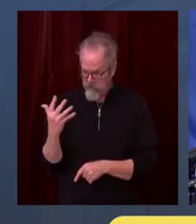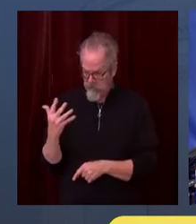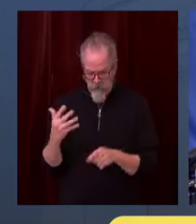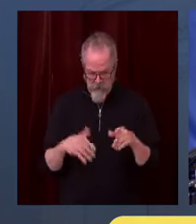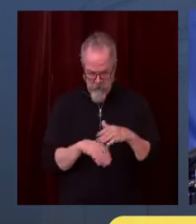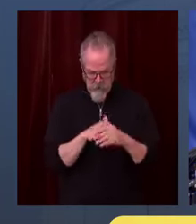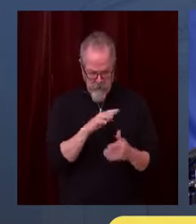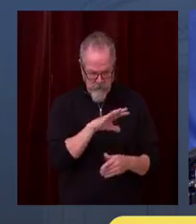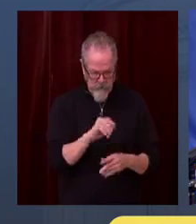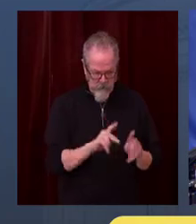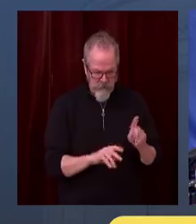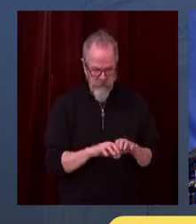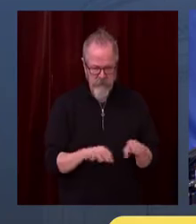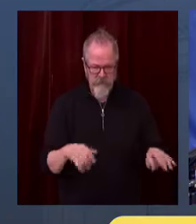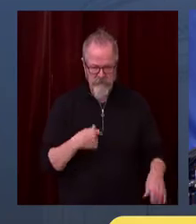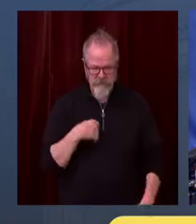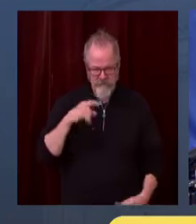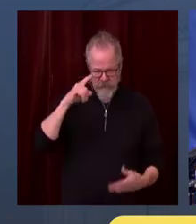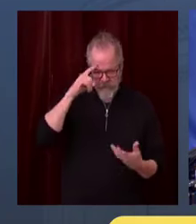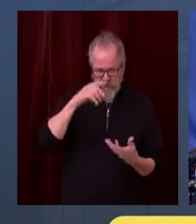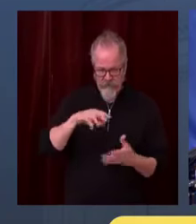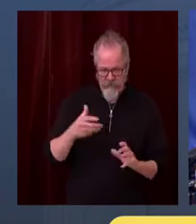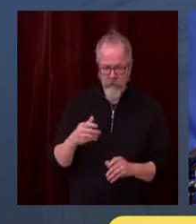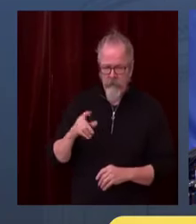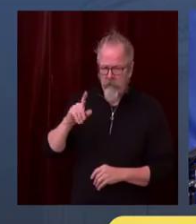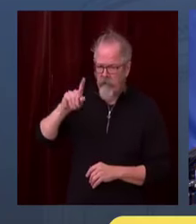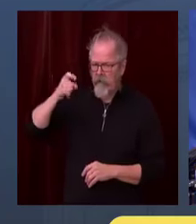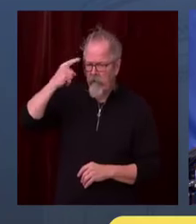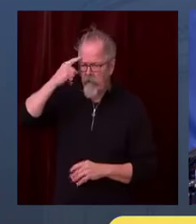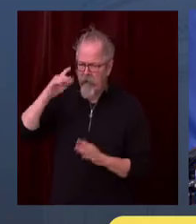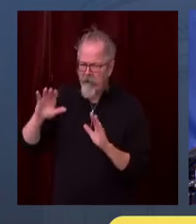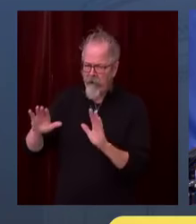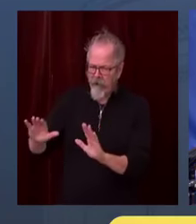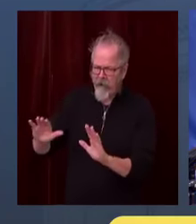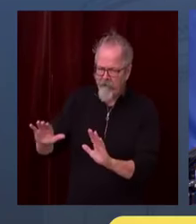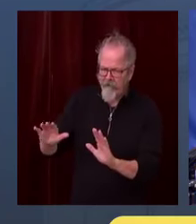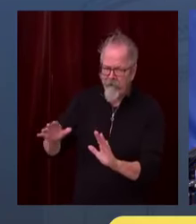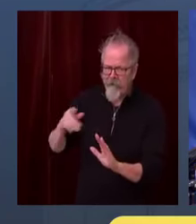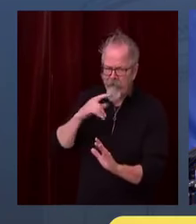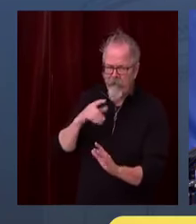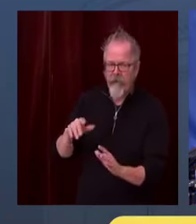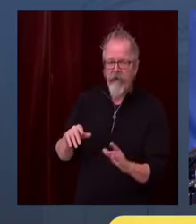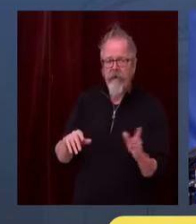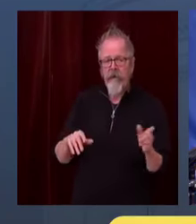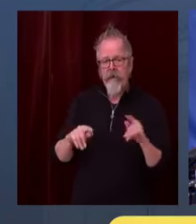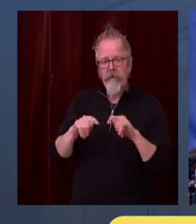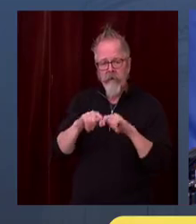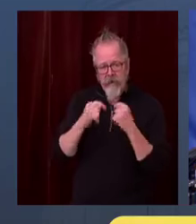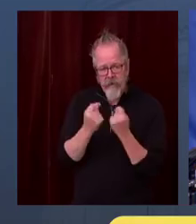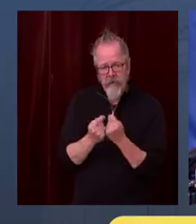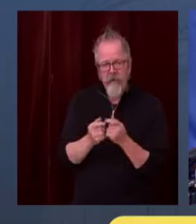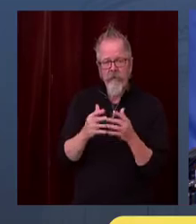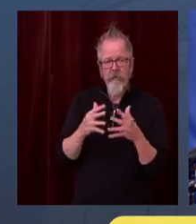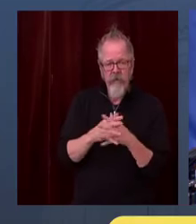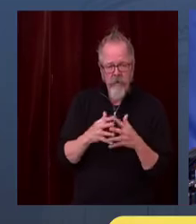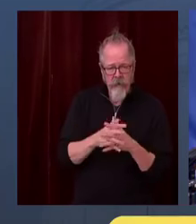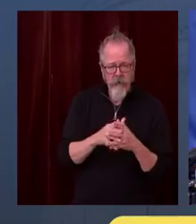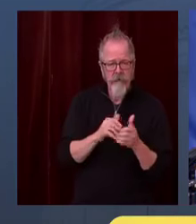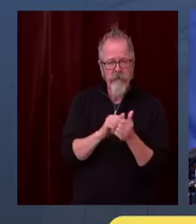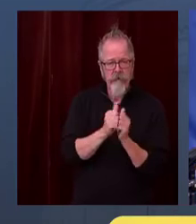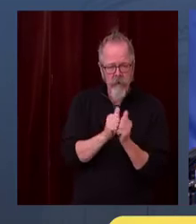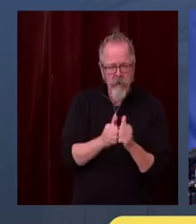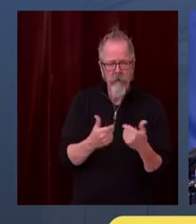have been able to demonstrate rigorous protocols, including very rigorous testing, hygiene, that we think gives us a